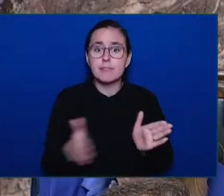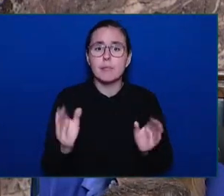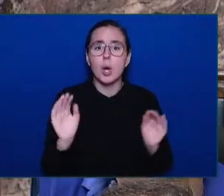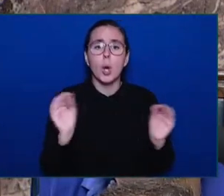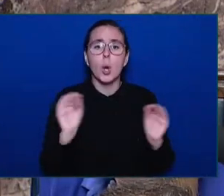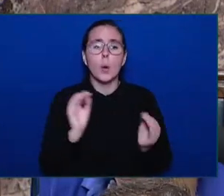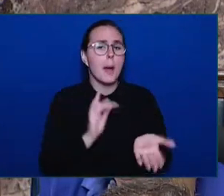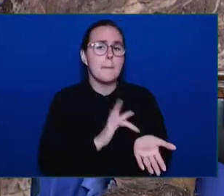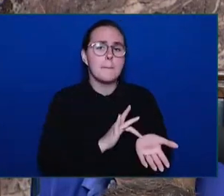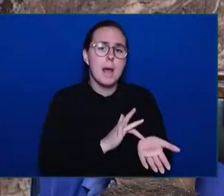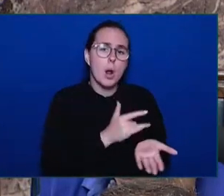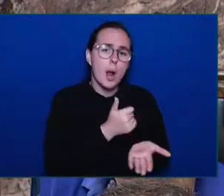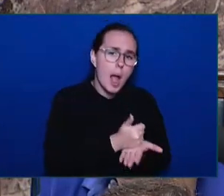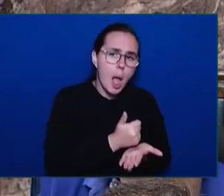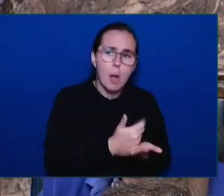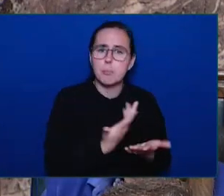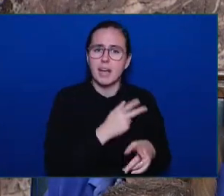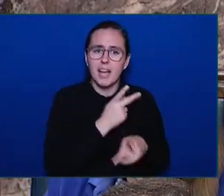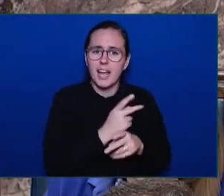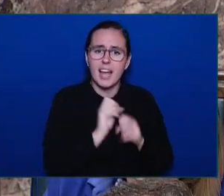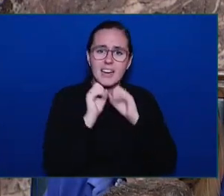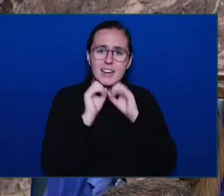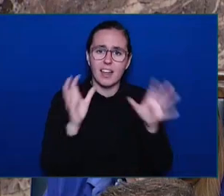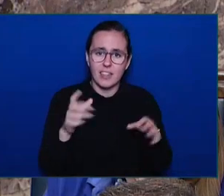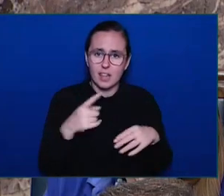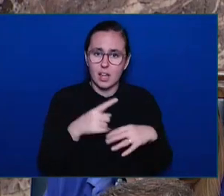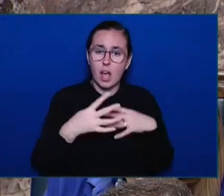hospital hallway in our province.